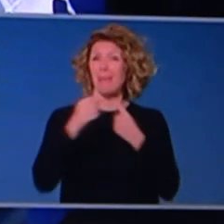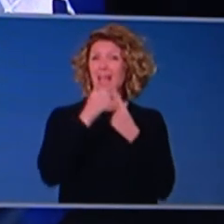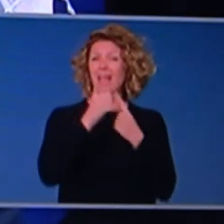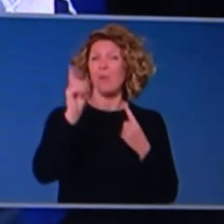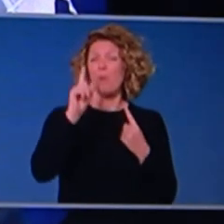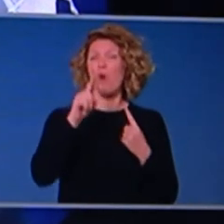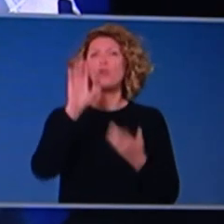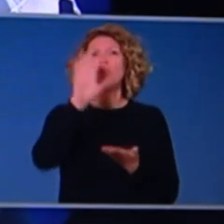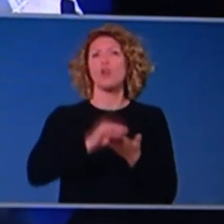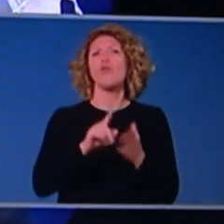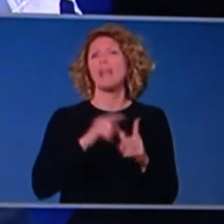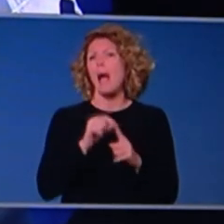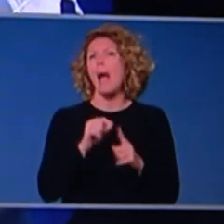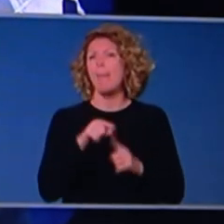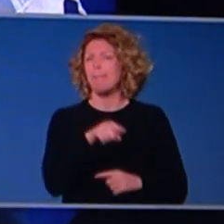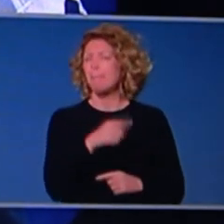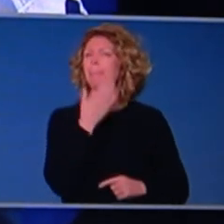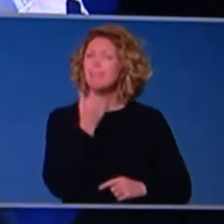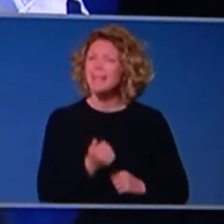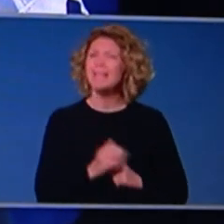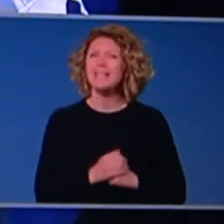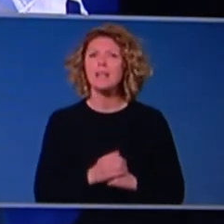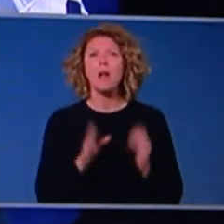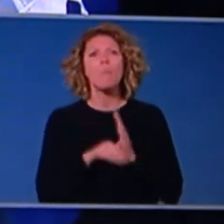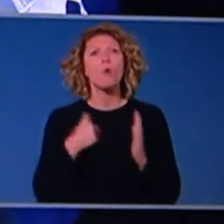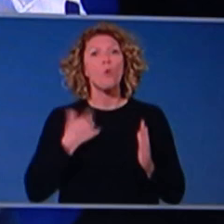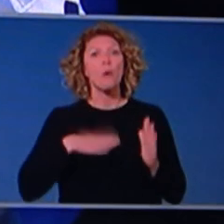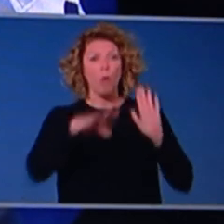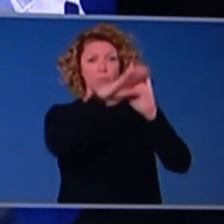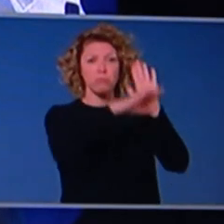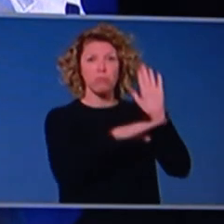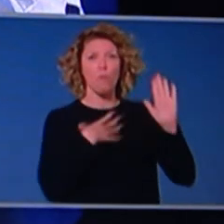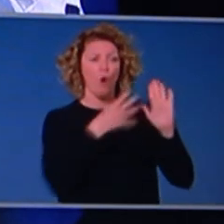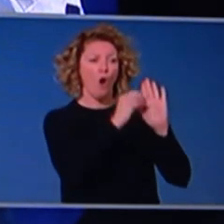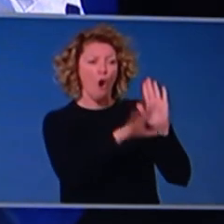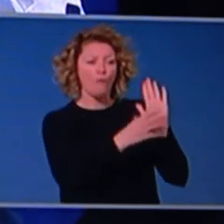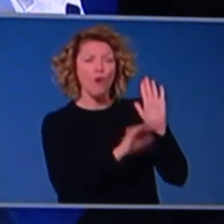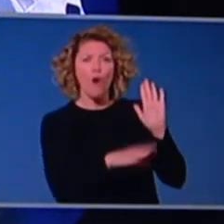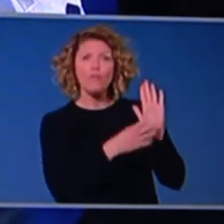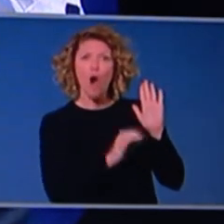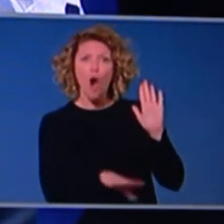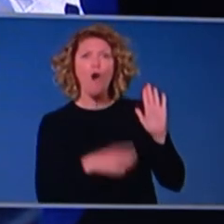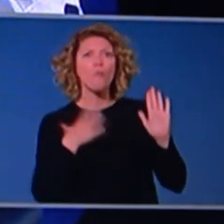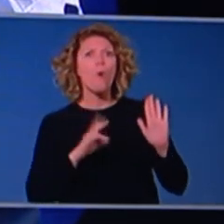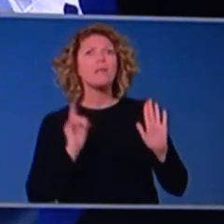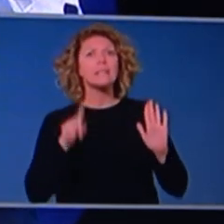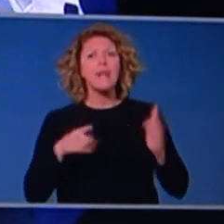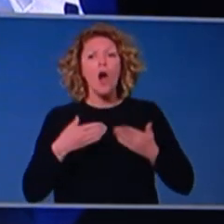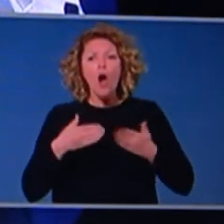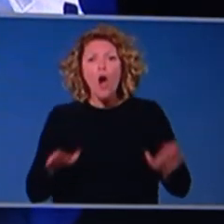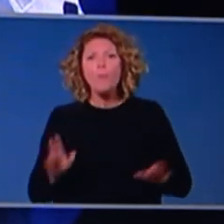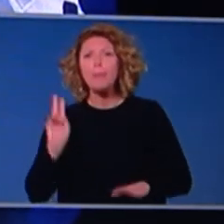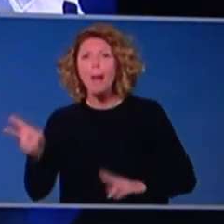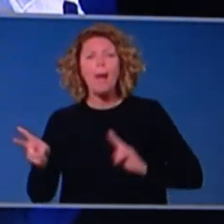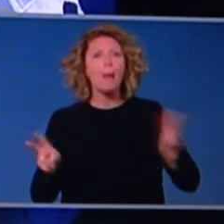now between us, uh, freeing up a lot of these restrictions, uh, in a cautious way, in a careful way. And it's not